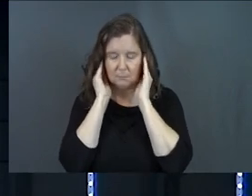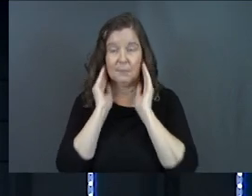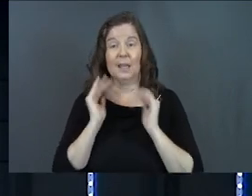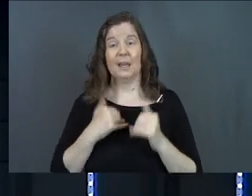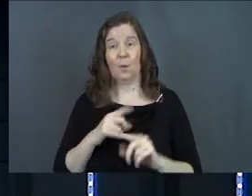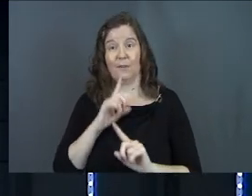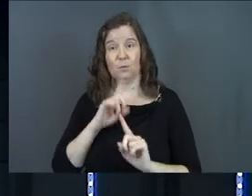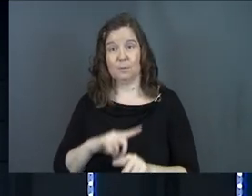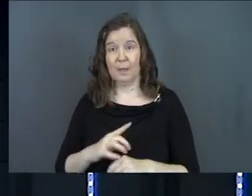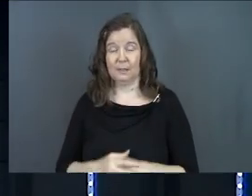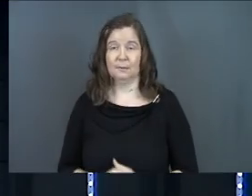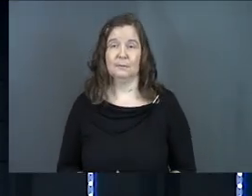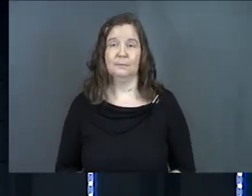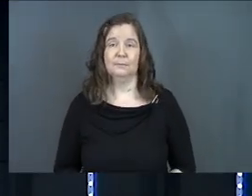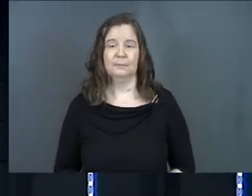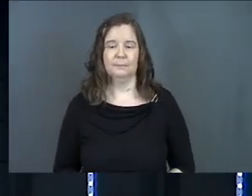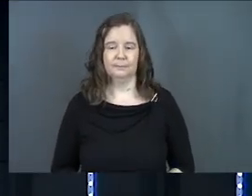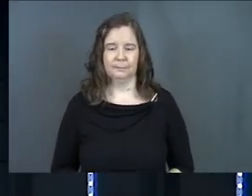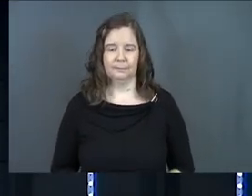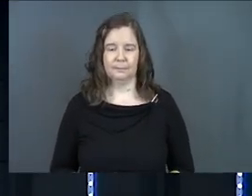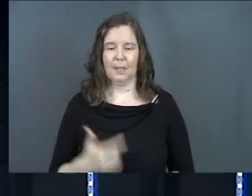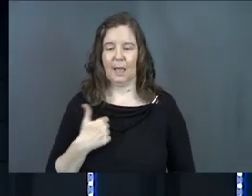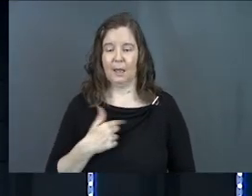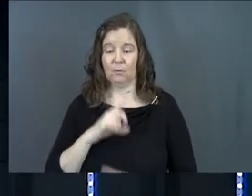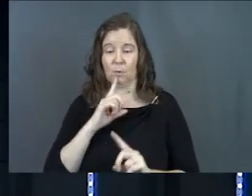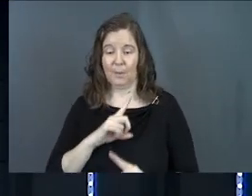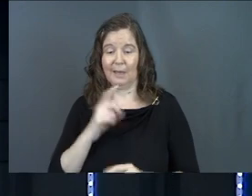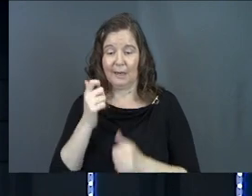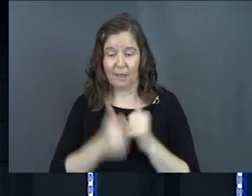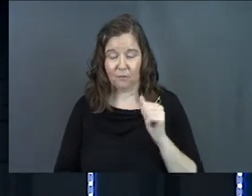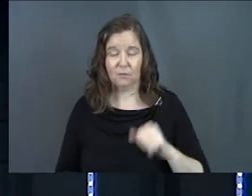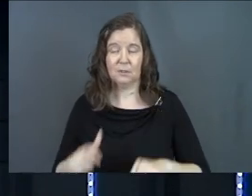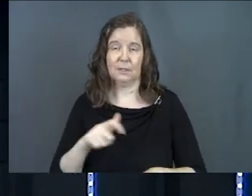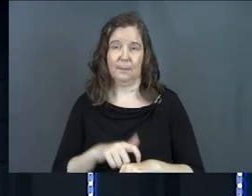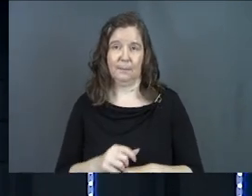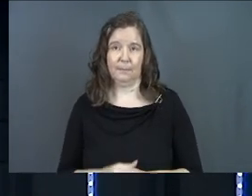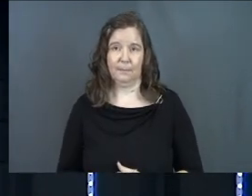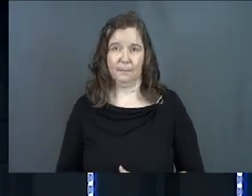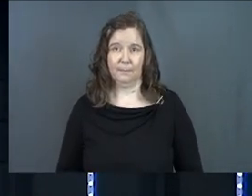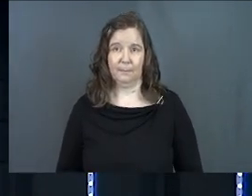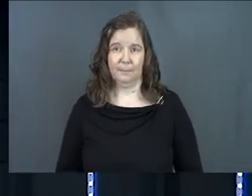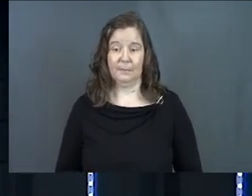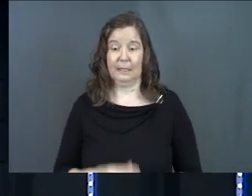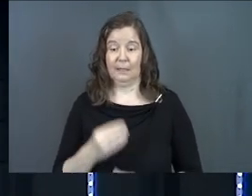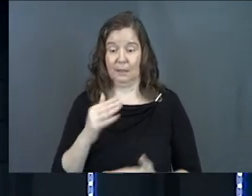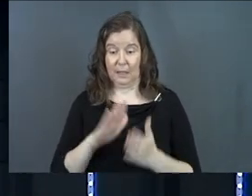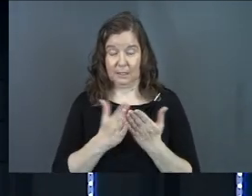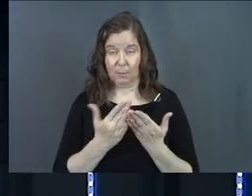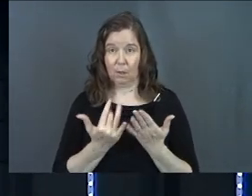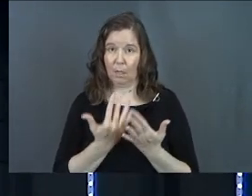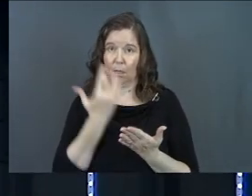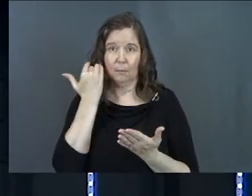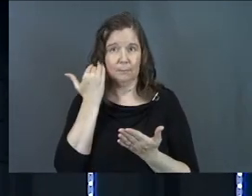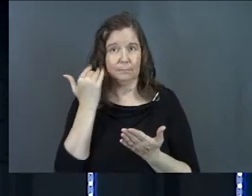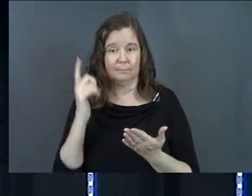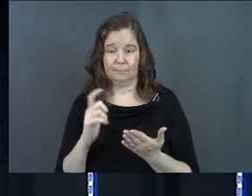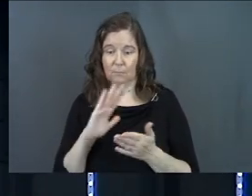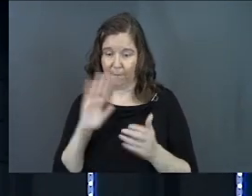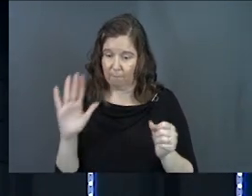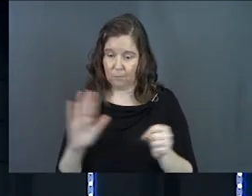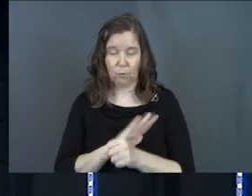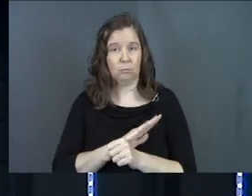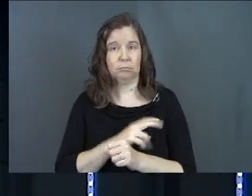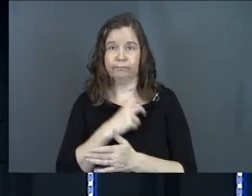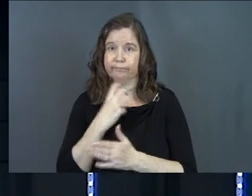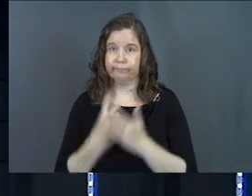Now I got to respond. And I got to respond every time. Eat this book. All the